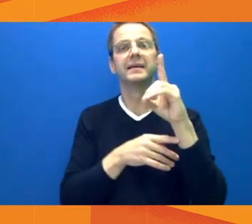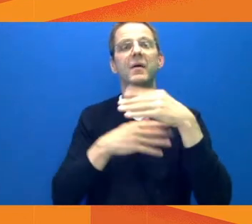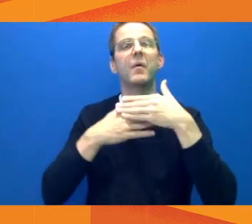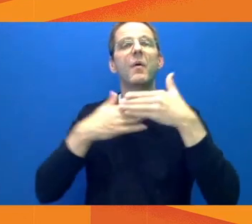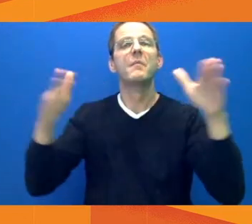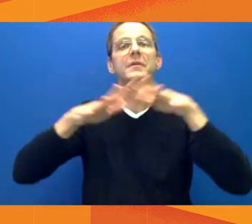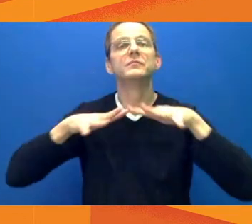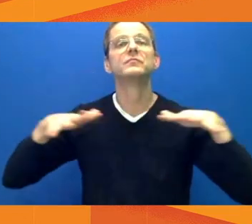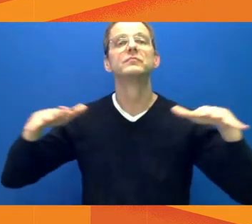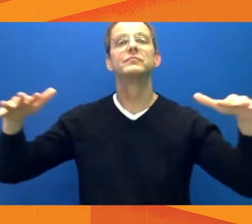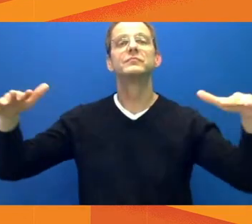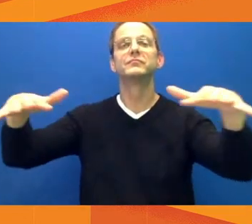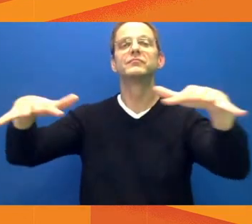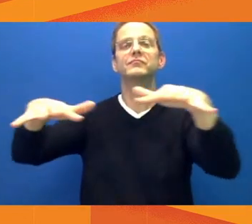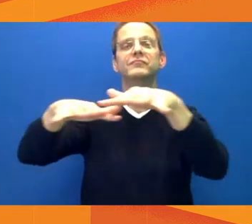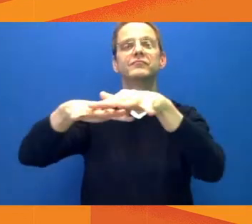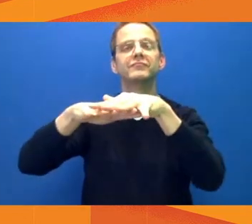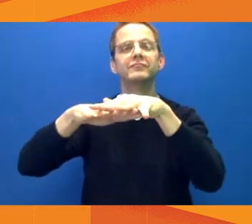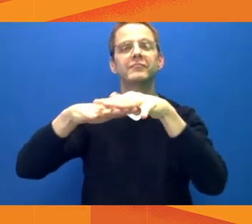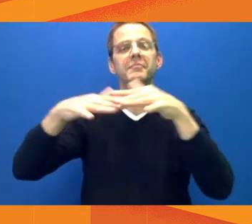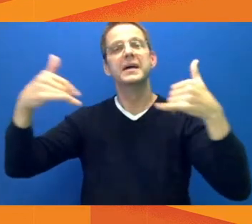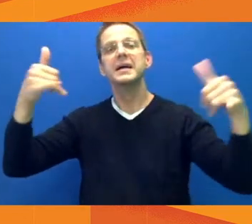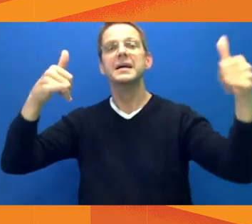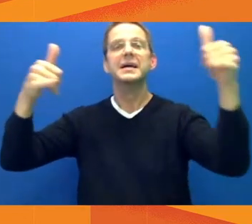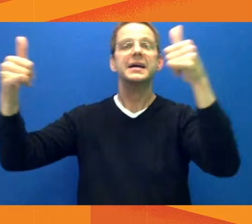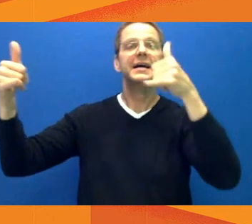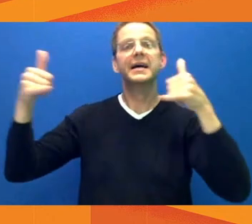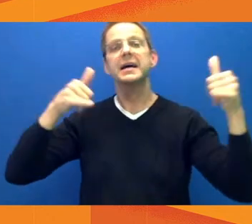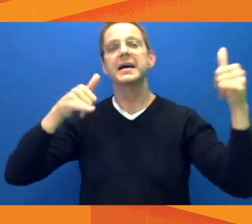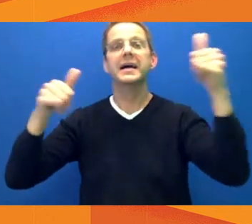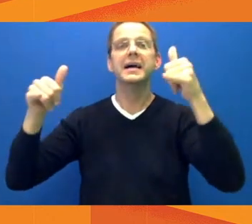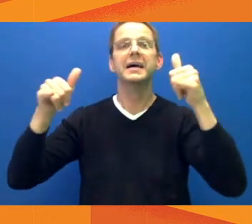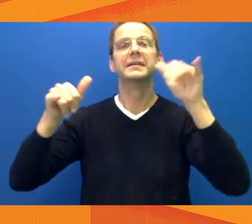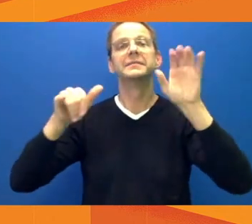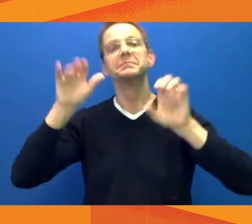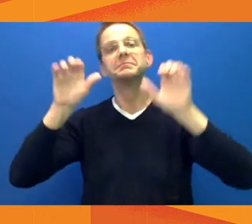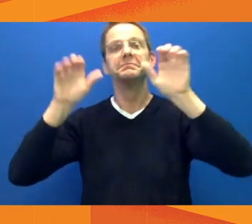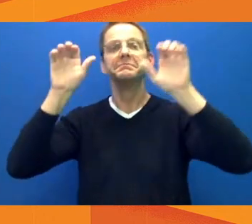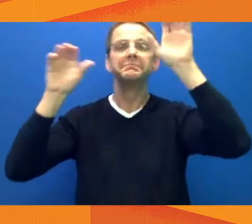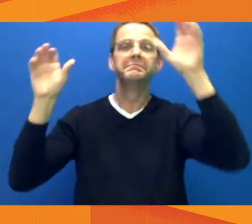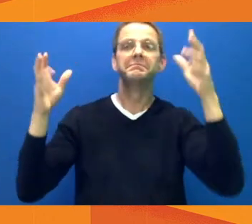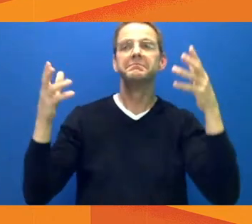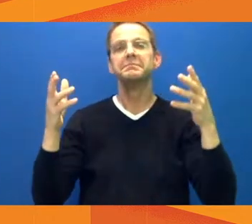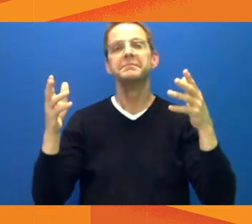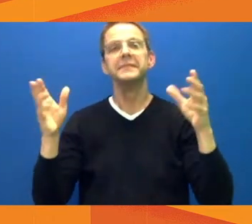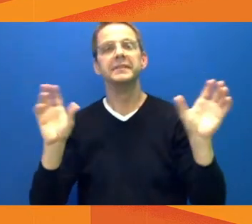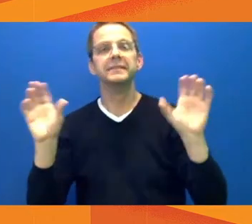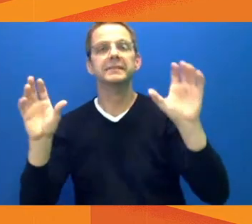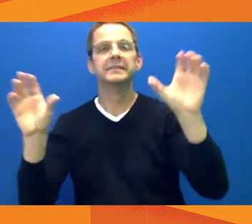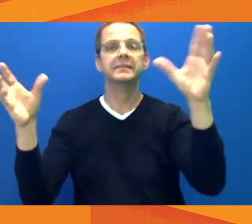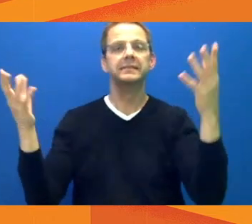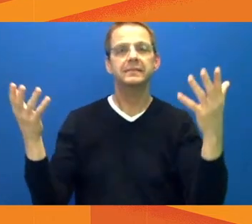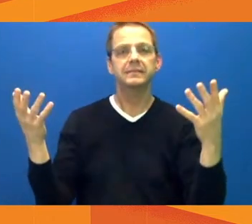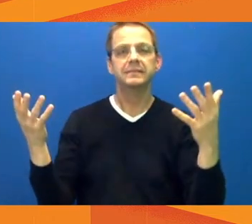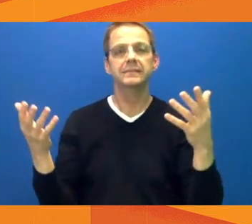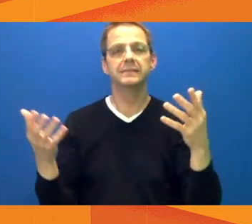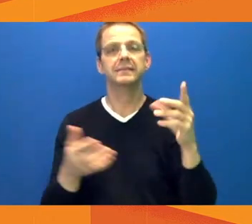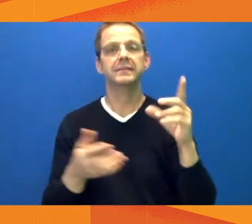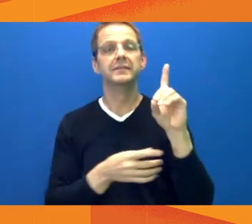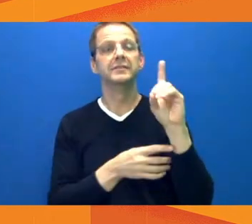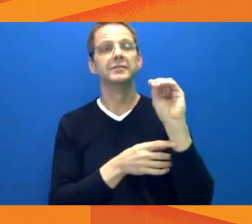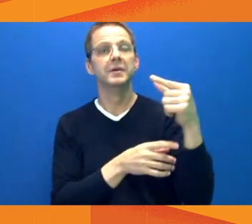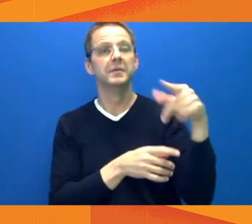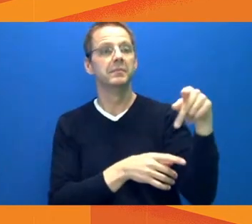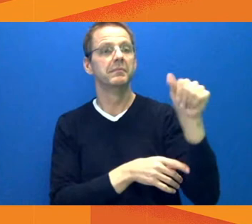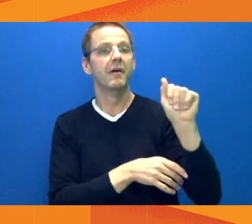courts also remain open. We encourage Edmontonians to use these facilities only with their household members and to keep